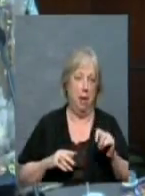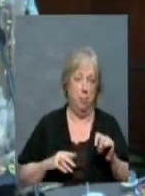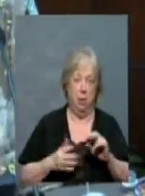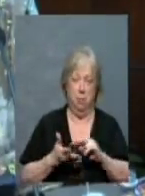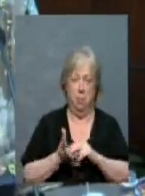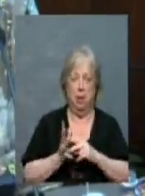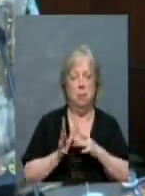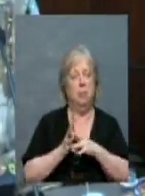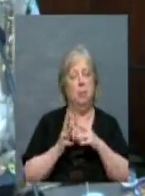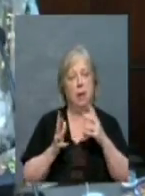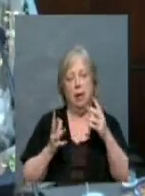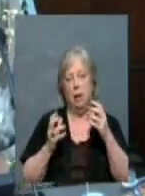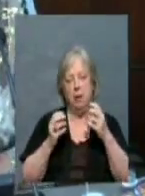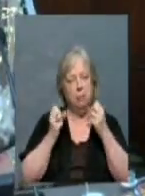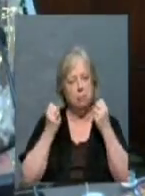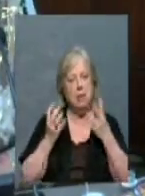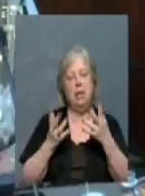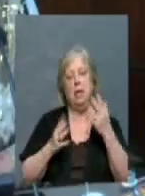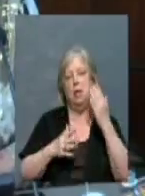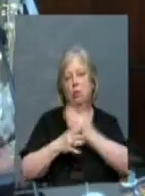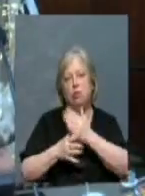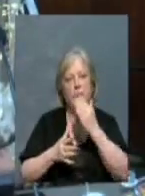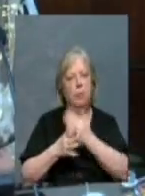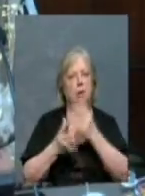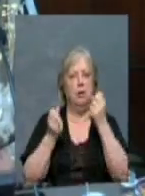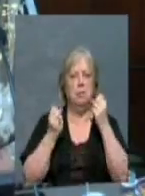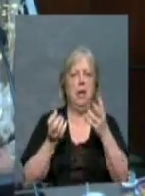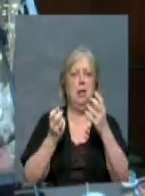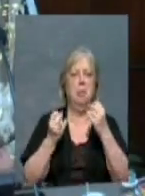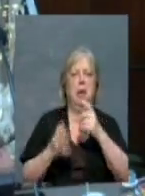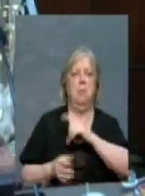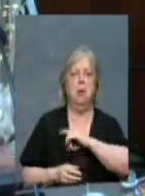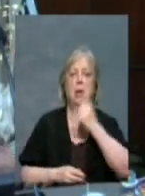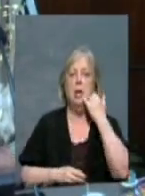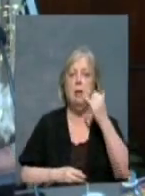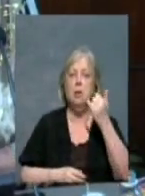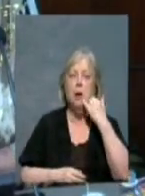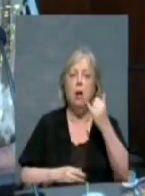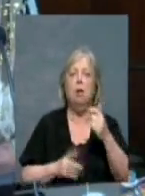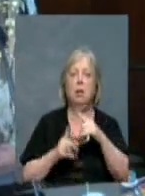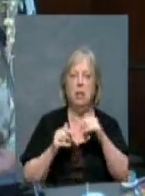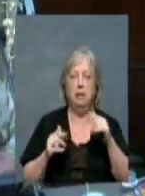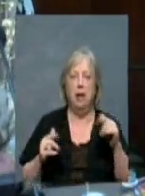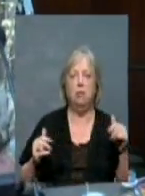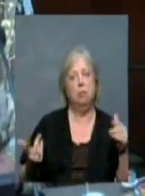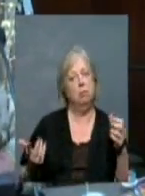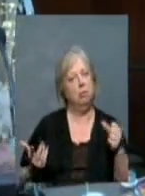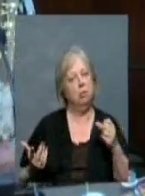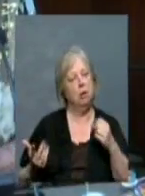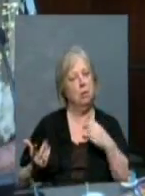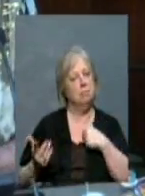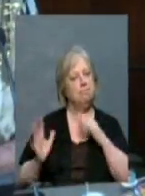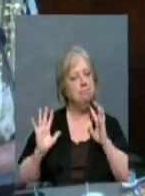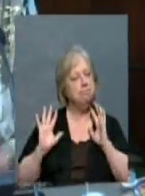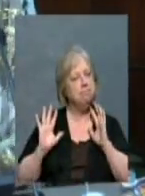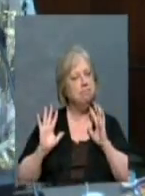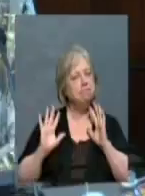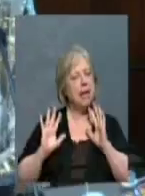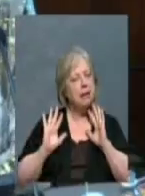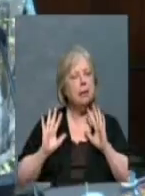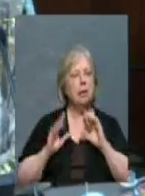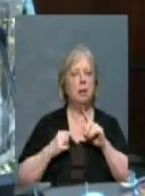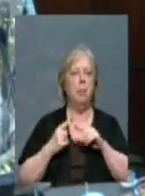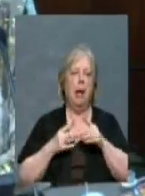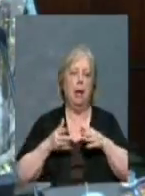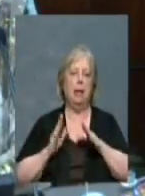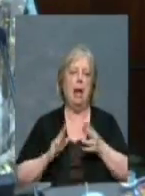be a lot of disturbances, a lot of police calls, and that kind of thing. So I have reservations about allowing him